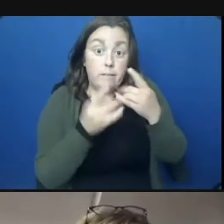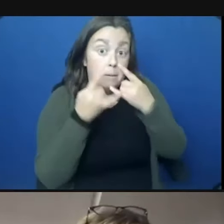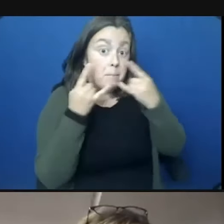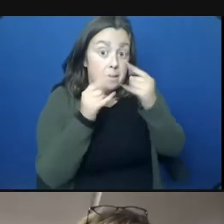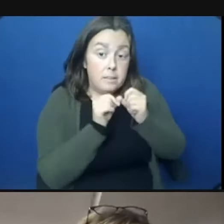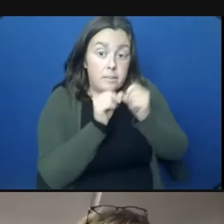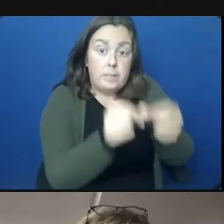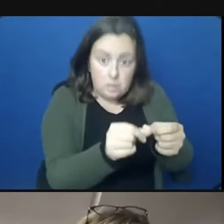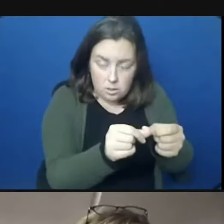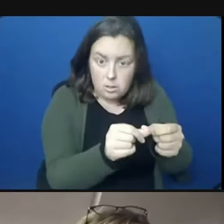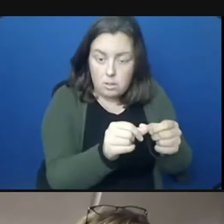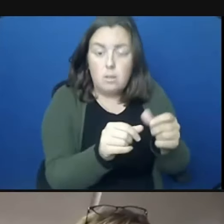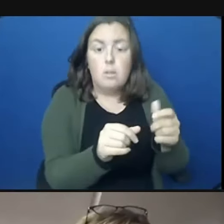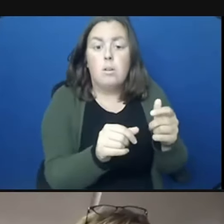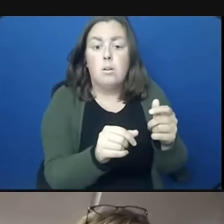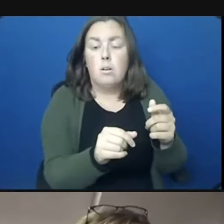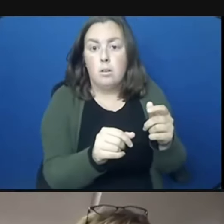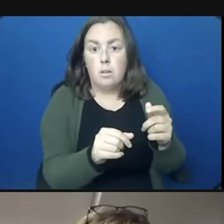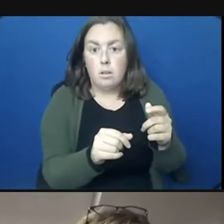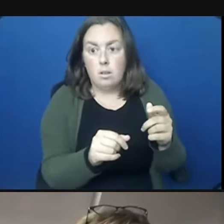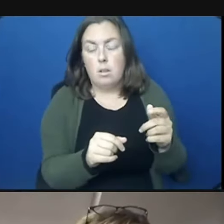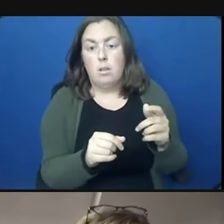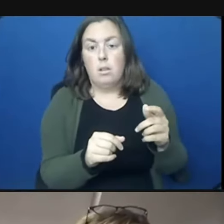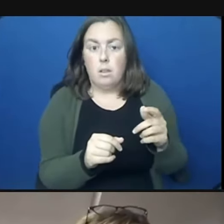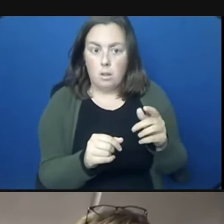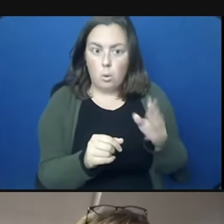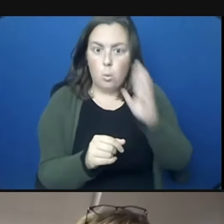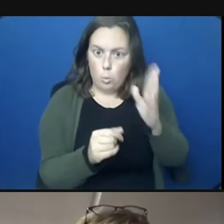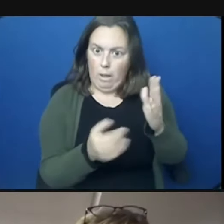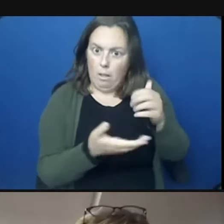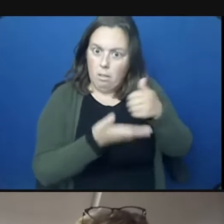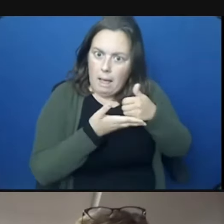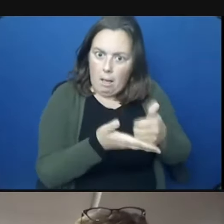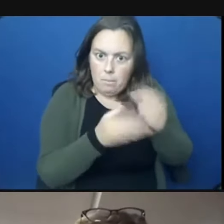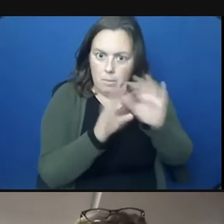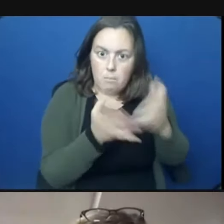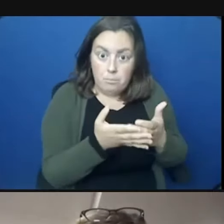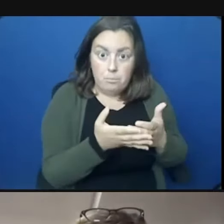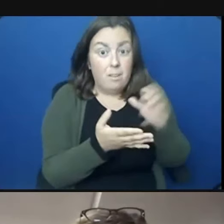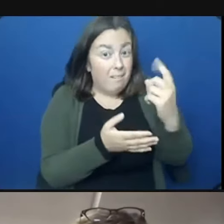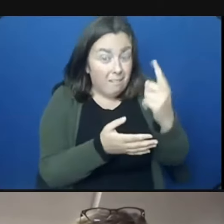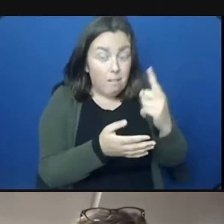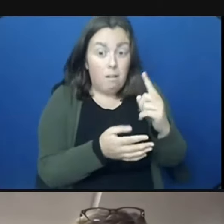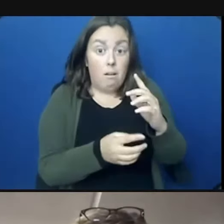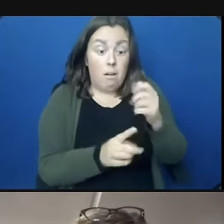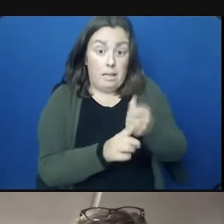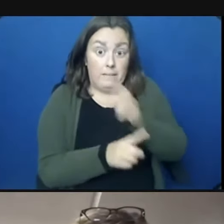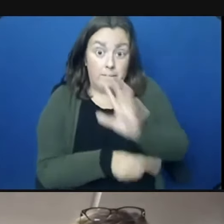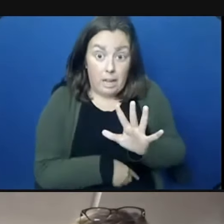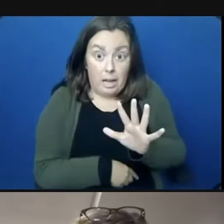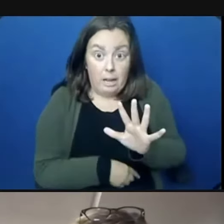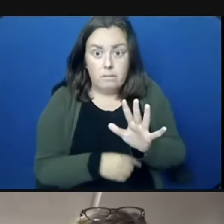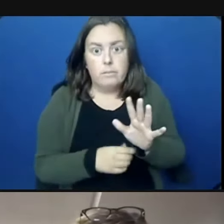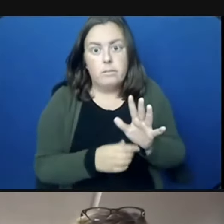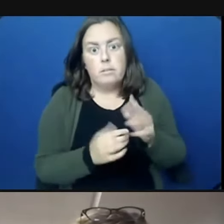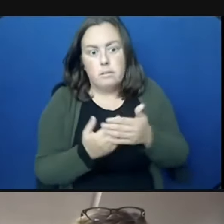experience for the students. When students turn five, they will be required to wear a mask again. This will be another change for students to manage. Also, we want to